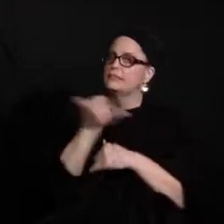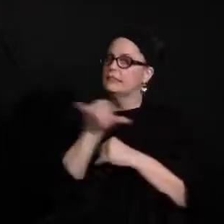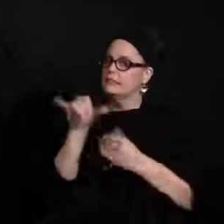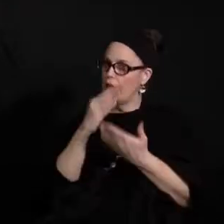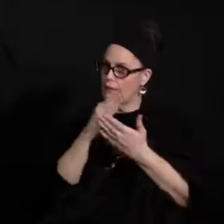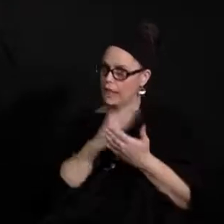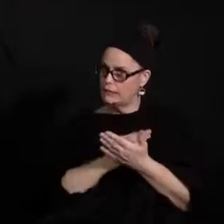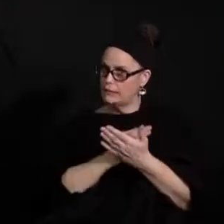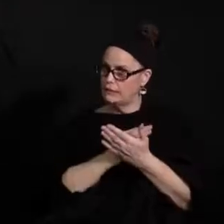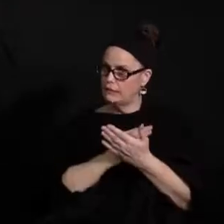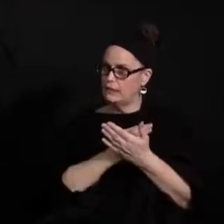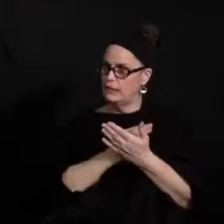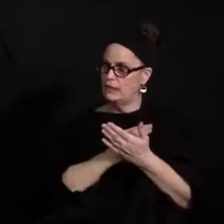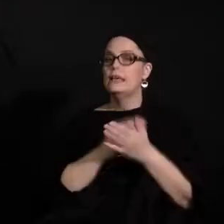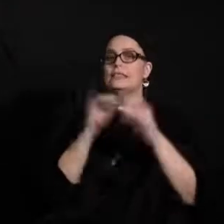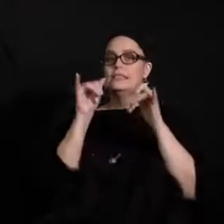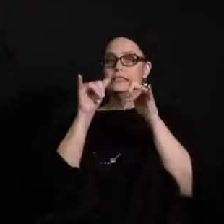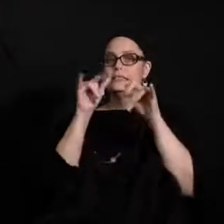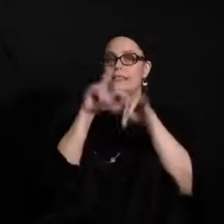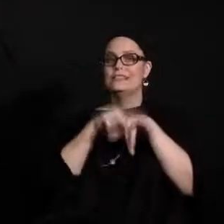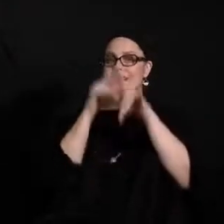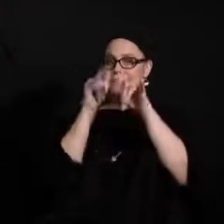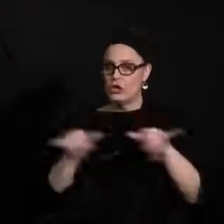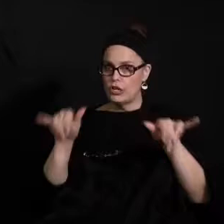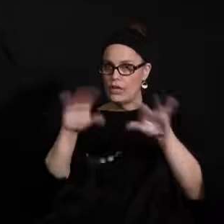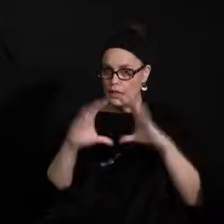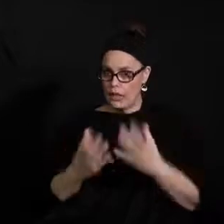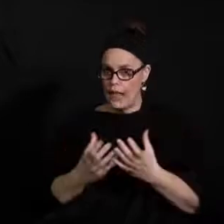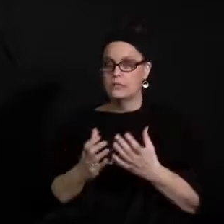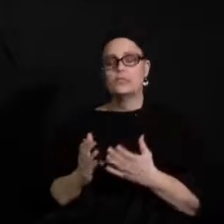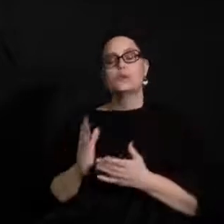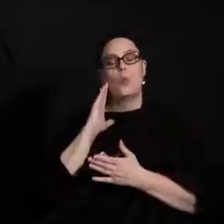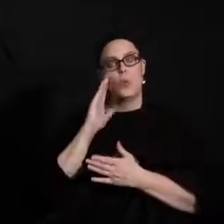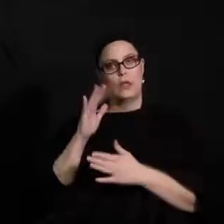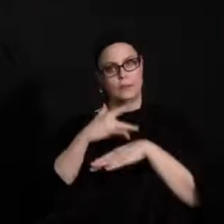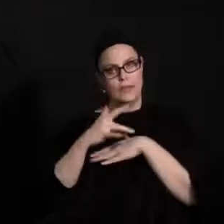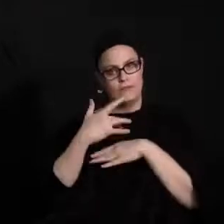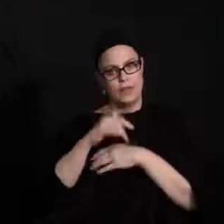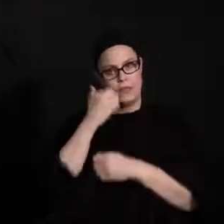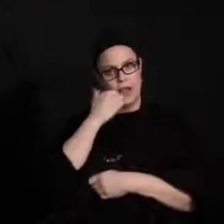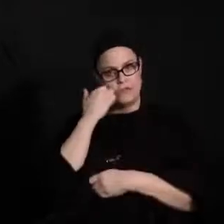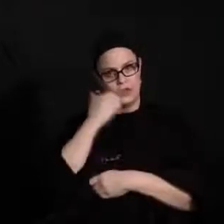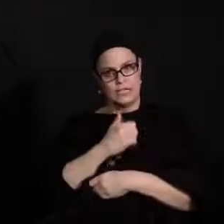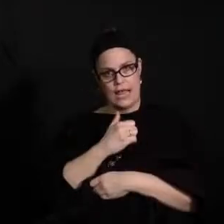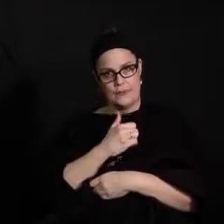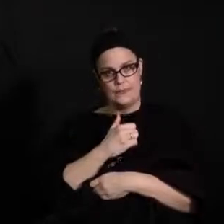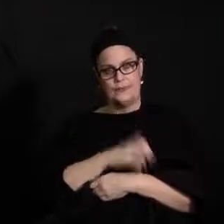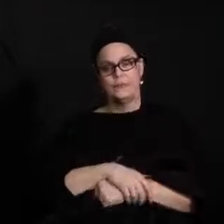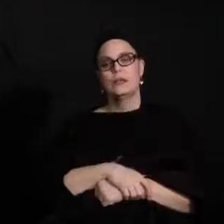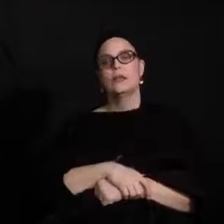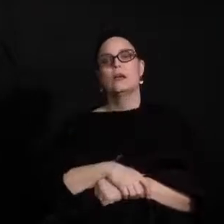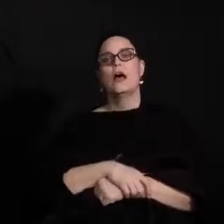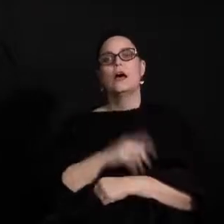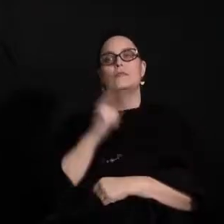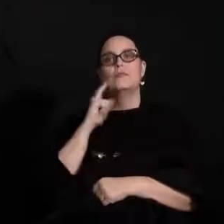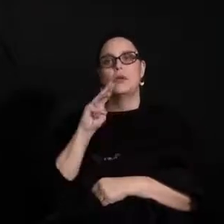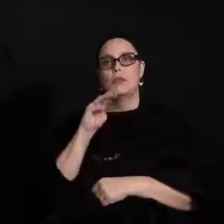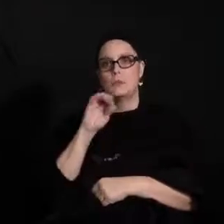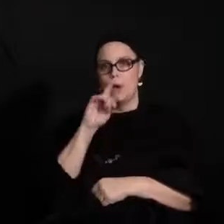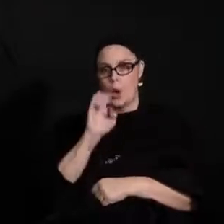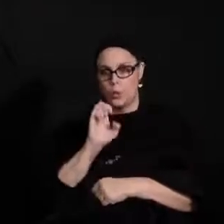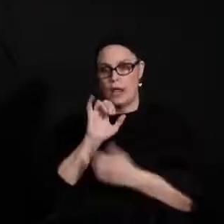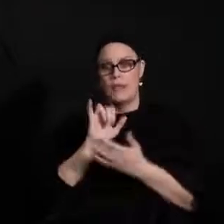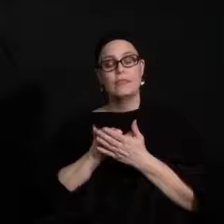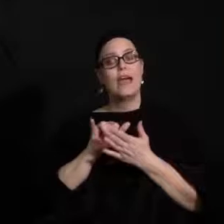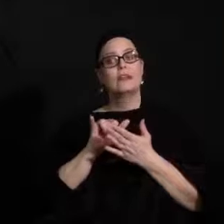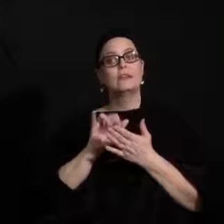will be available every day for students in the virtual learning mode. And